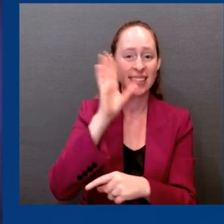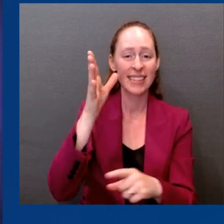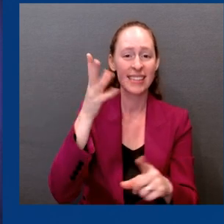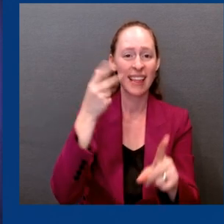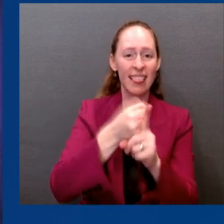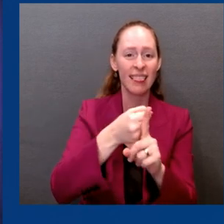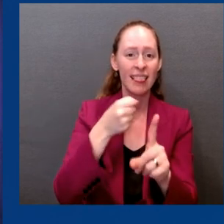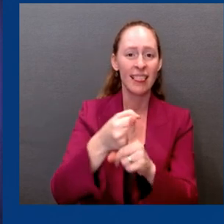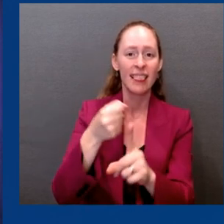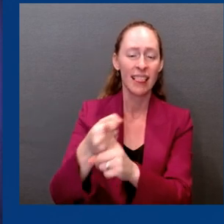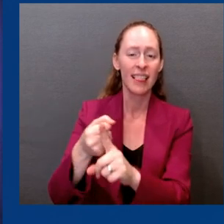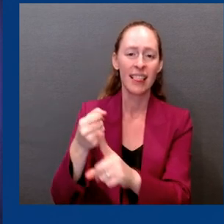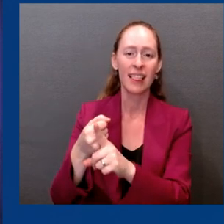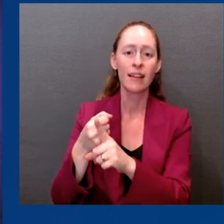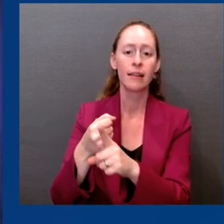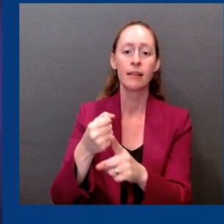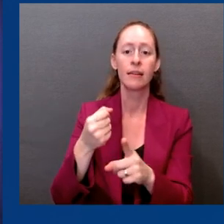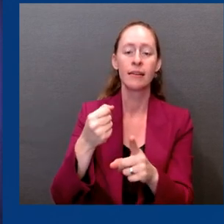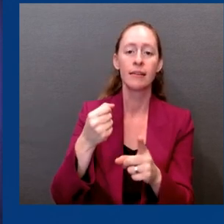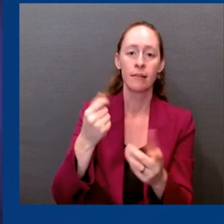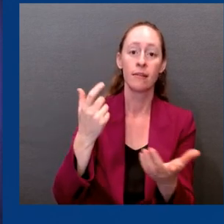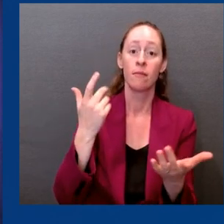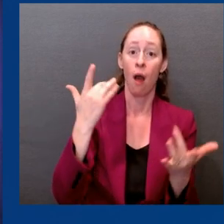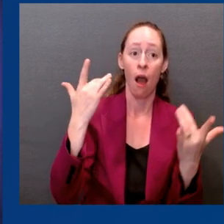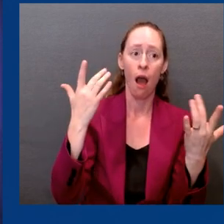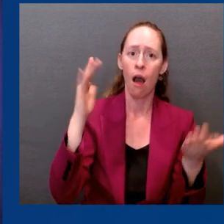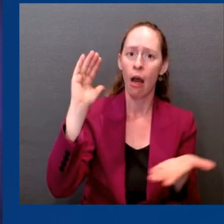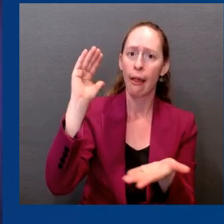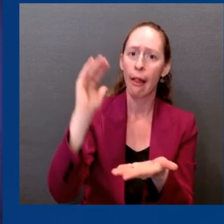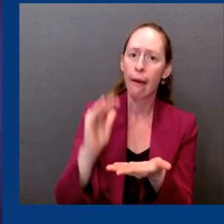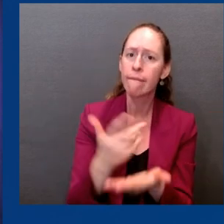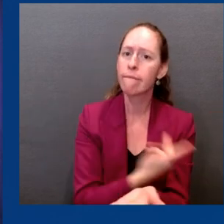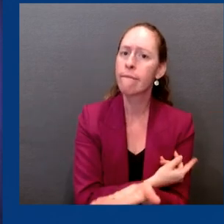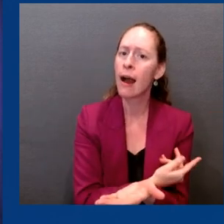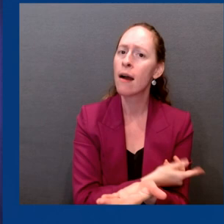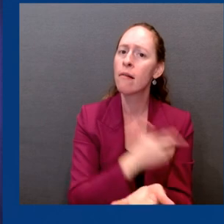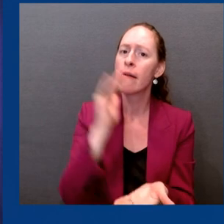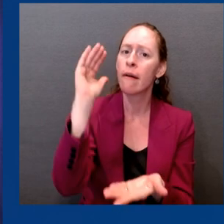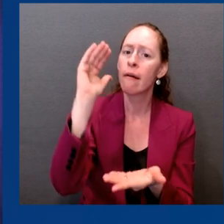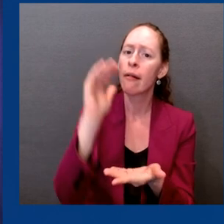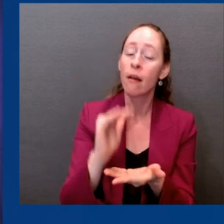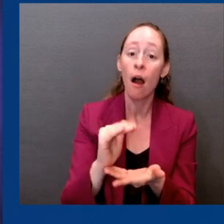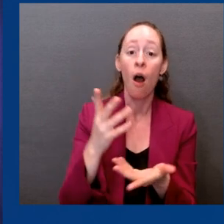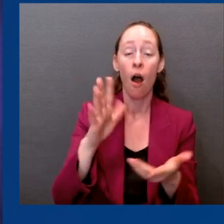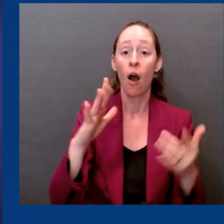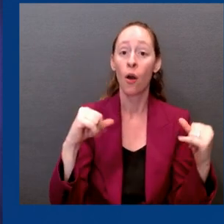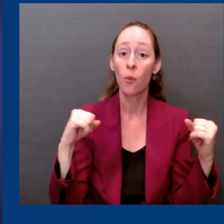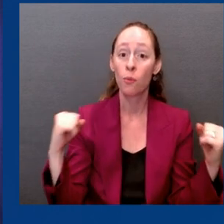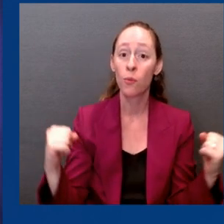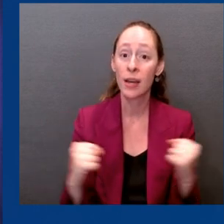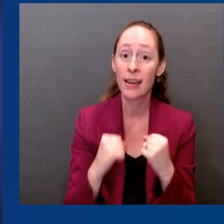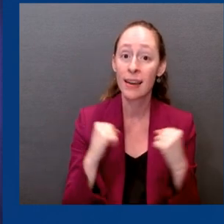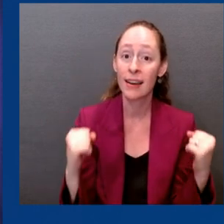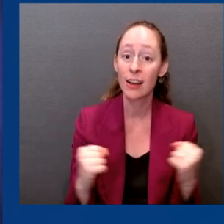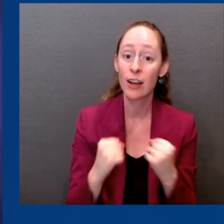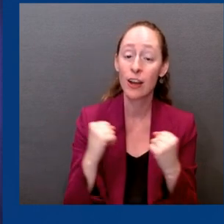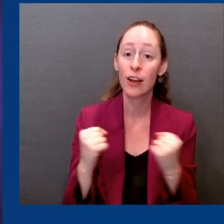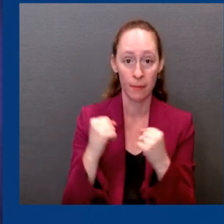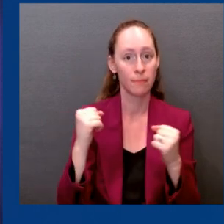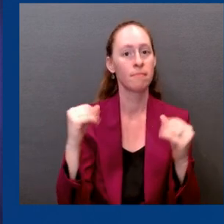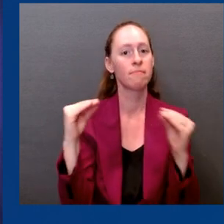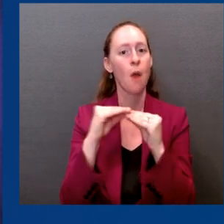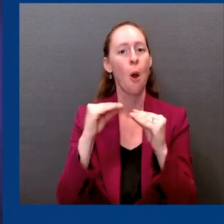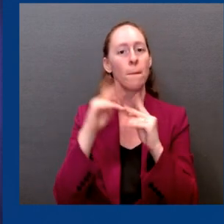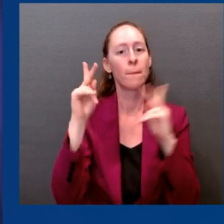weather gets colder, people spend more time indoors, and we know respiratory viruses, like COVID-19, spread more easily. The